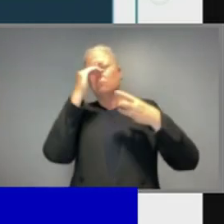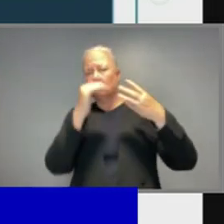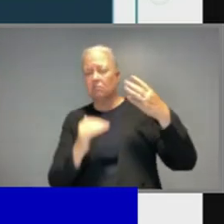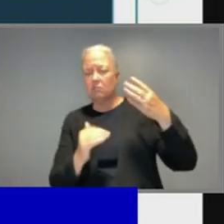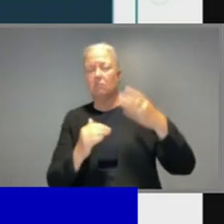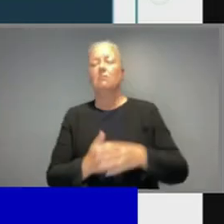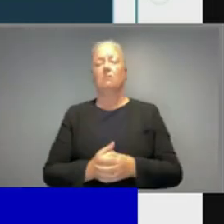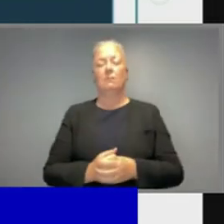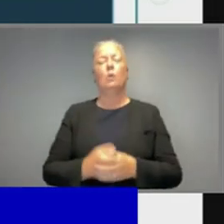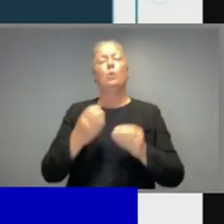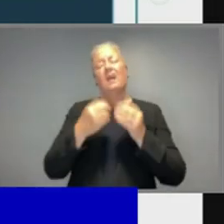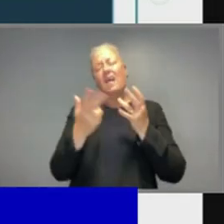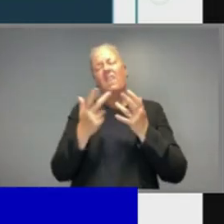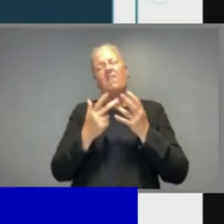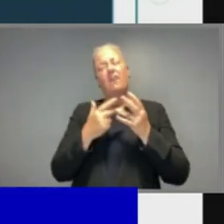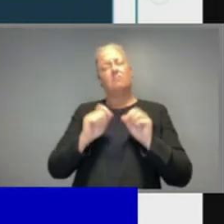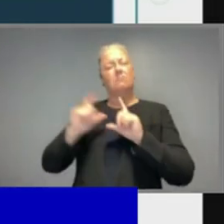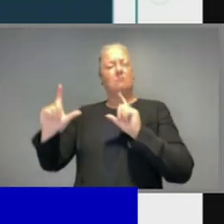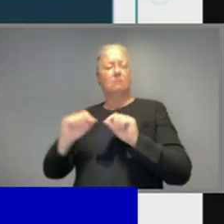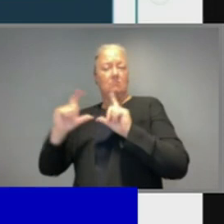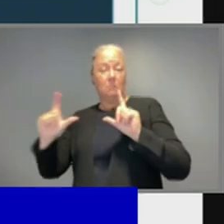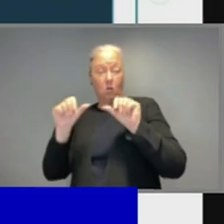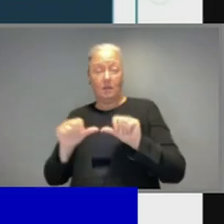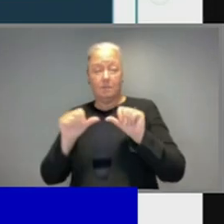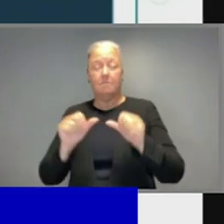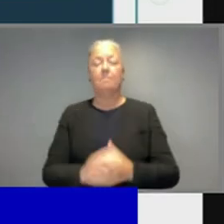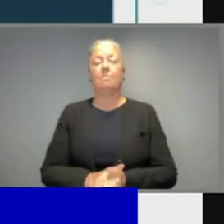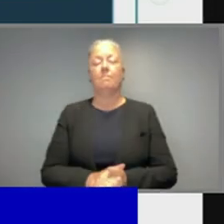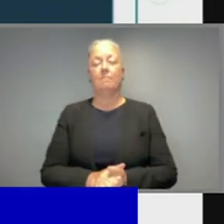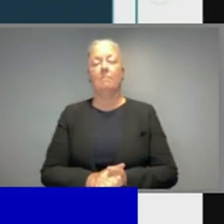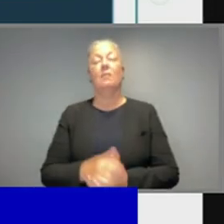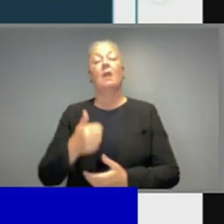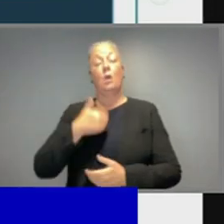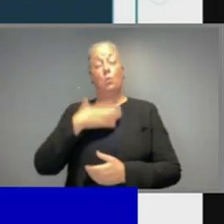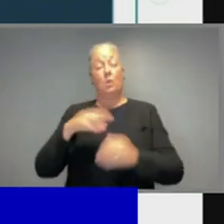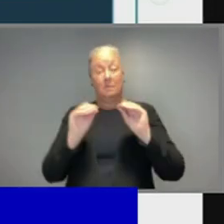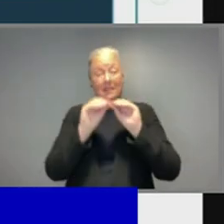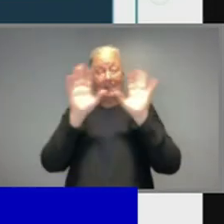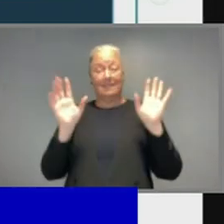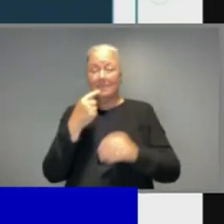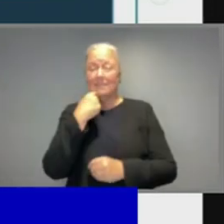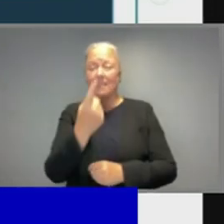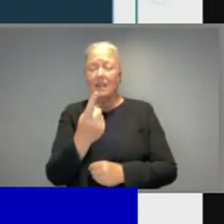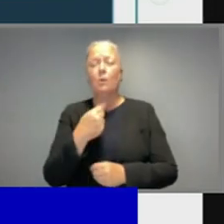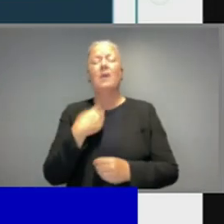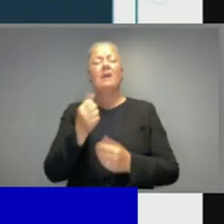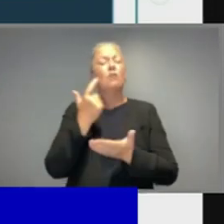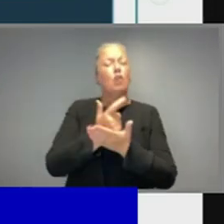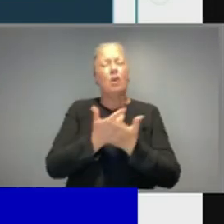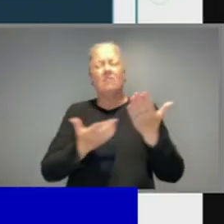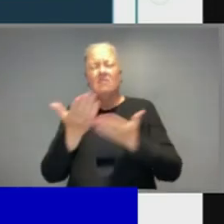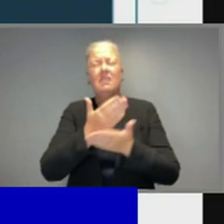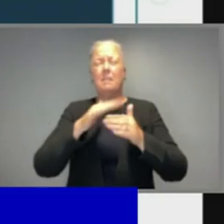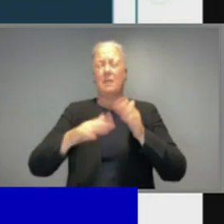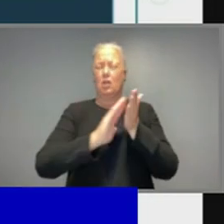slides. So I think the first thing to make very clear is we've heard a lot of discussion of herd immunity thresholds and